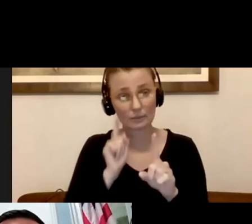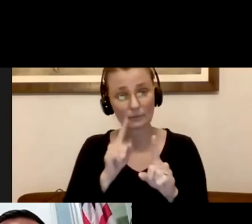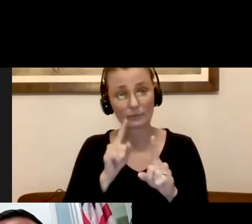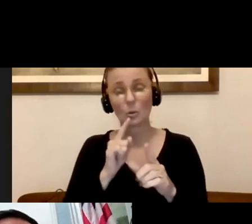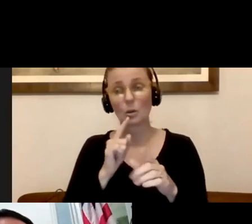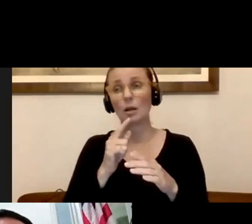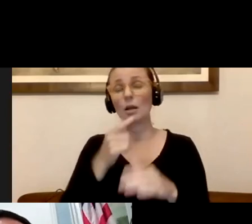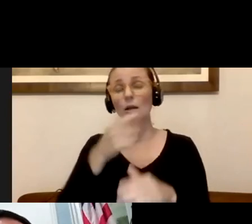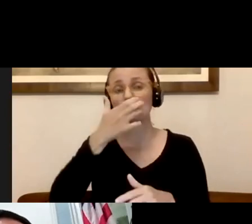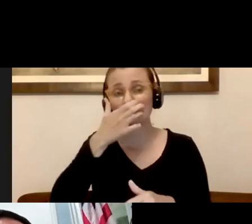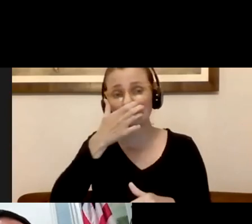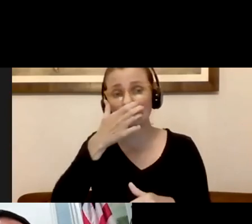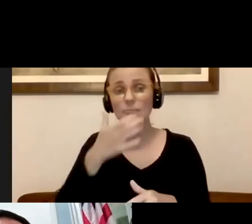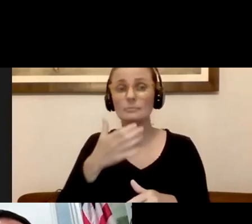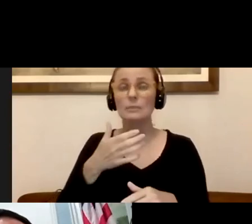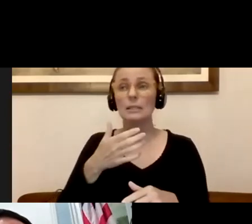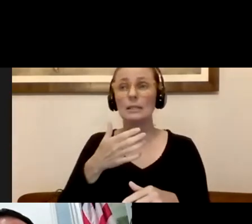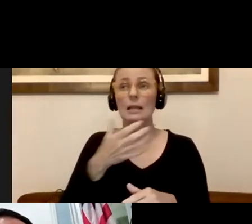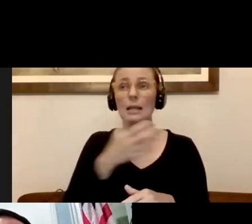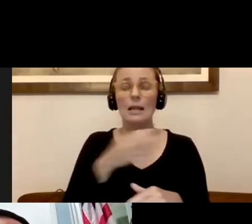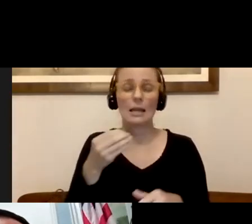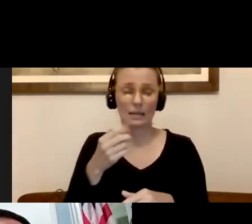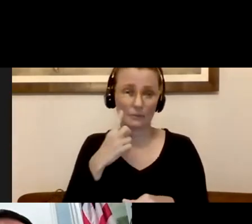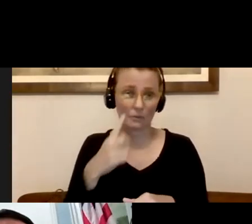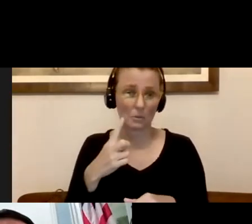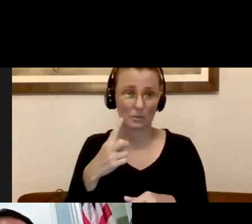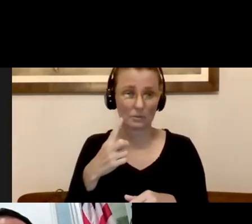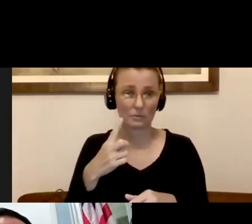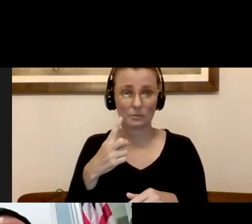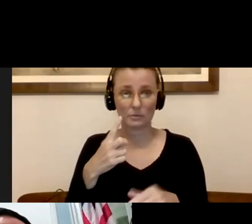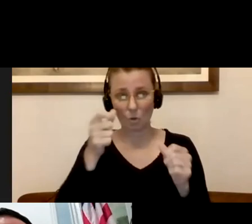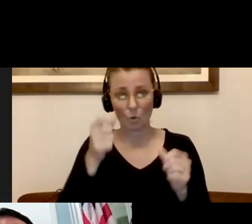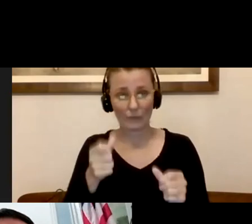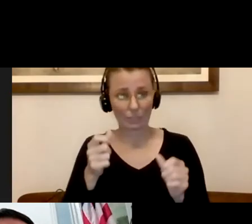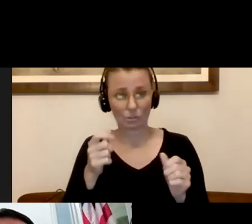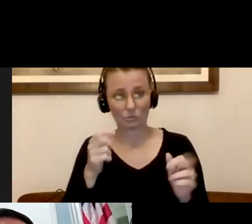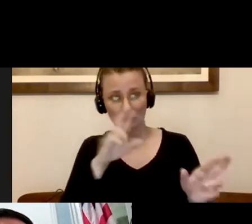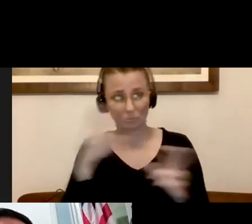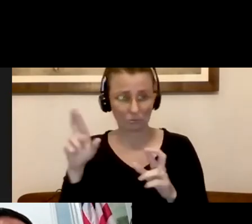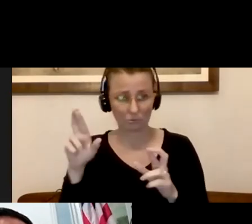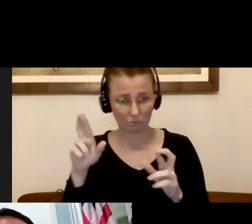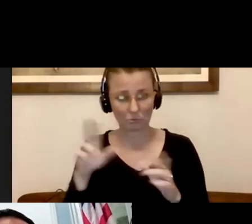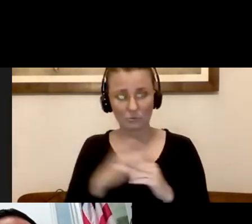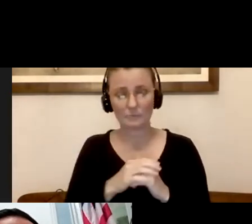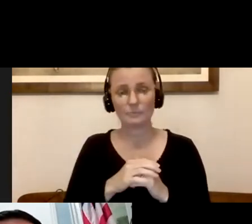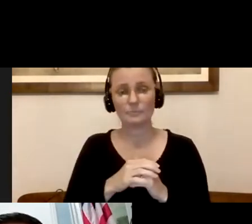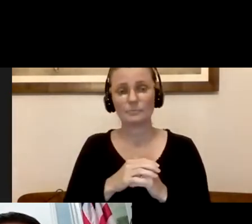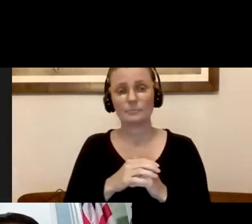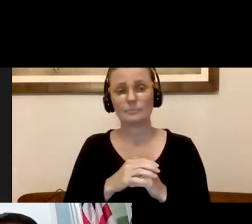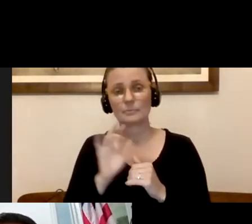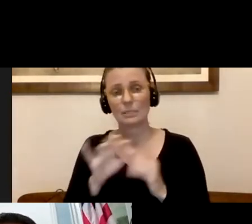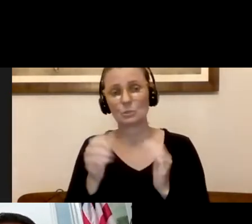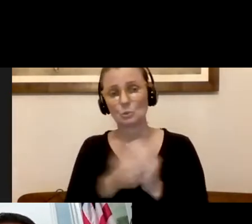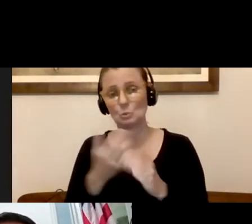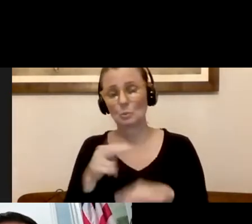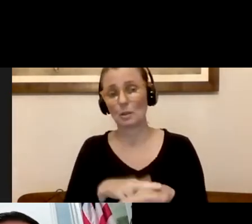and the notifications you must post. So that's something we all have to prepare for as part of what we're referring to as a new normal. I will also want to